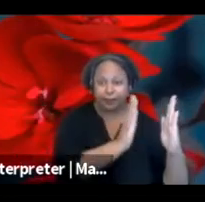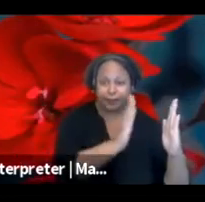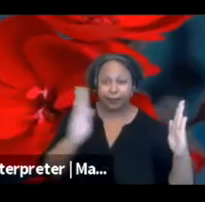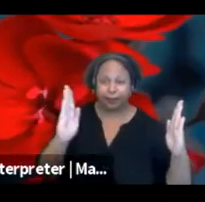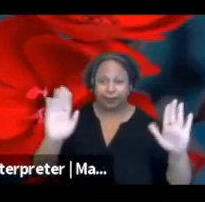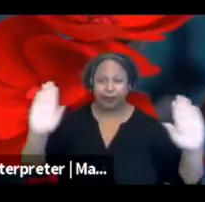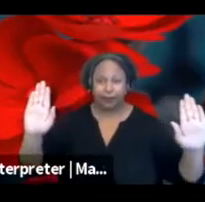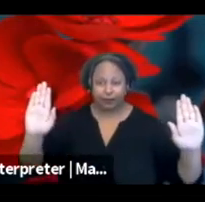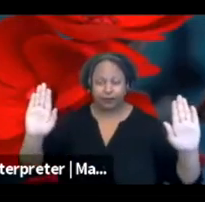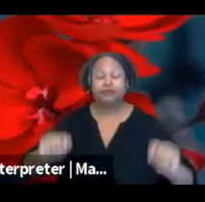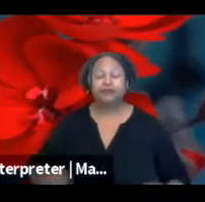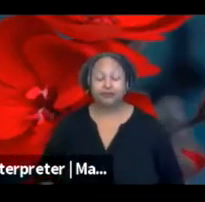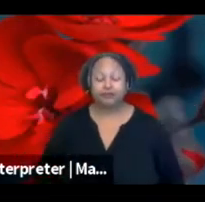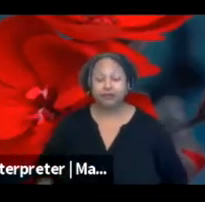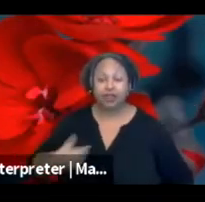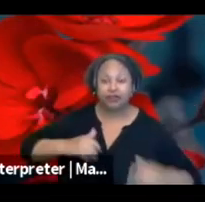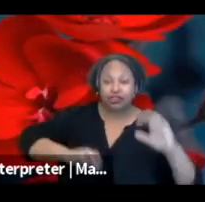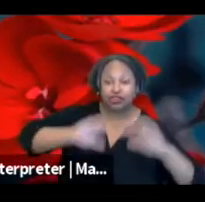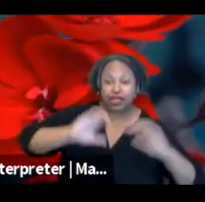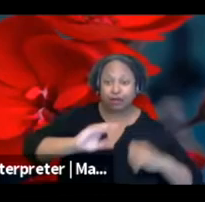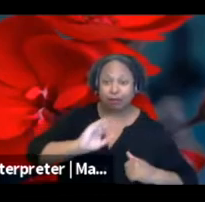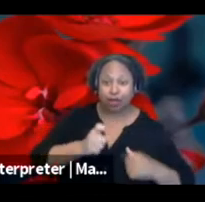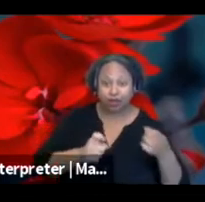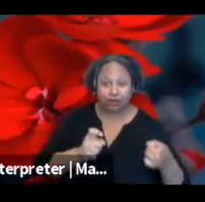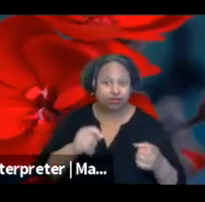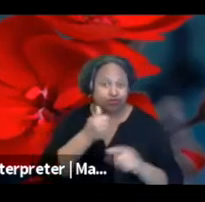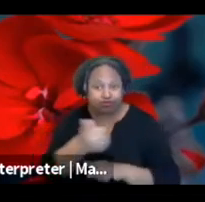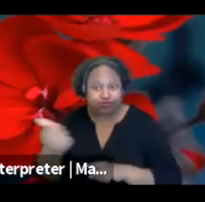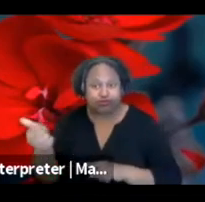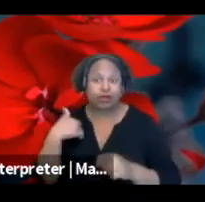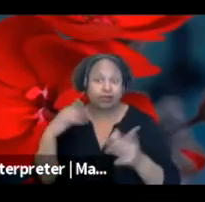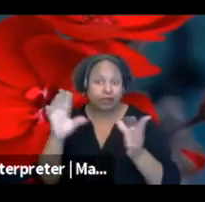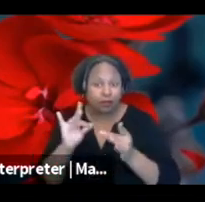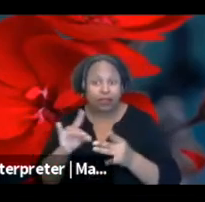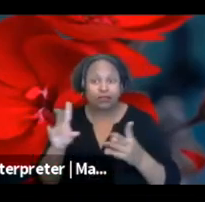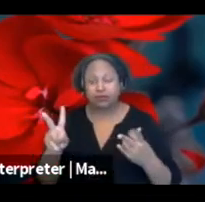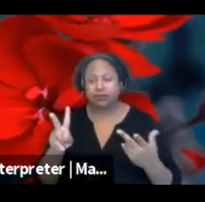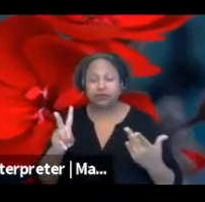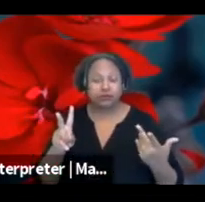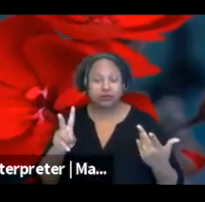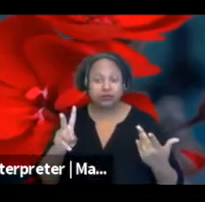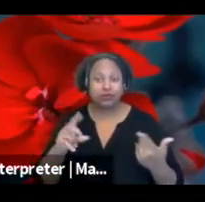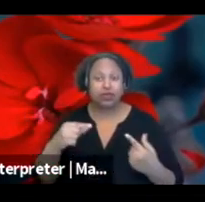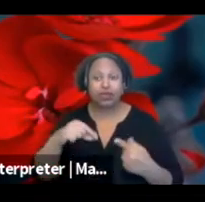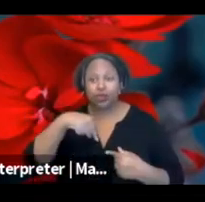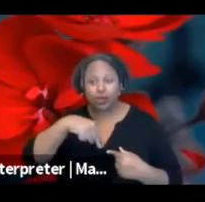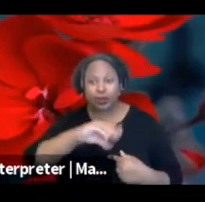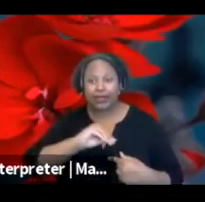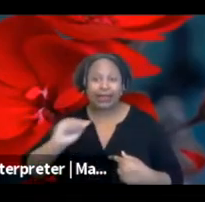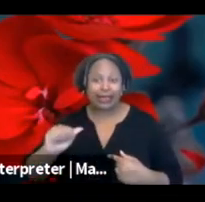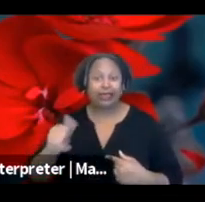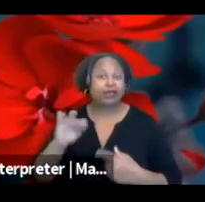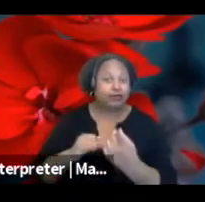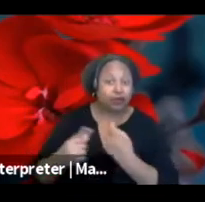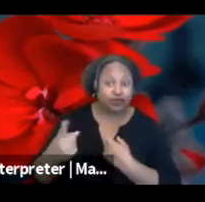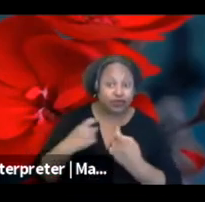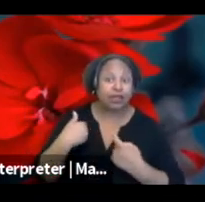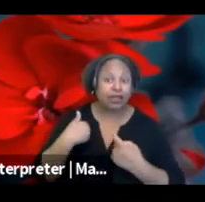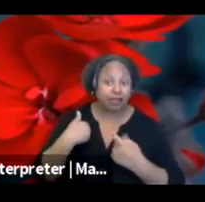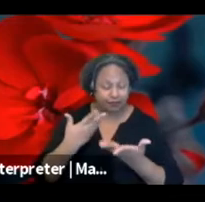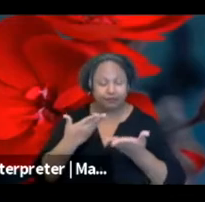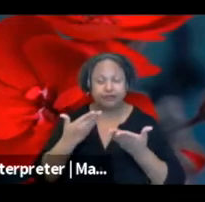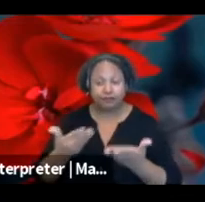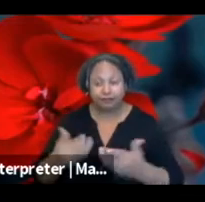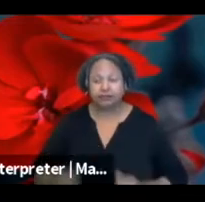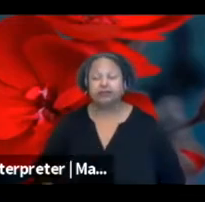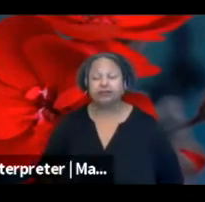and a chat box is available to you if you have comments. There's also a Q&A box if you have a question. And